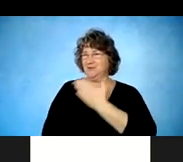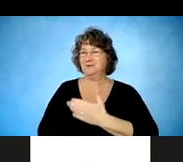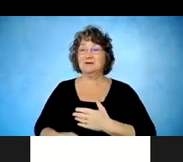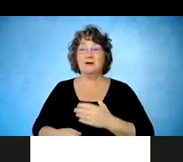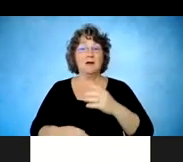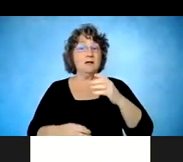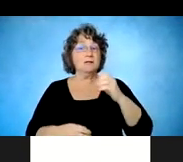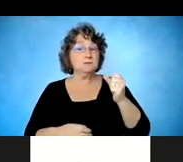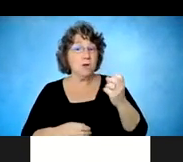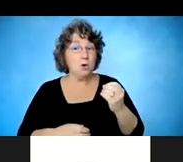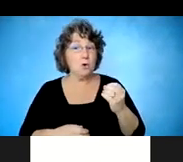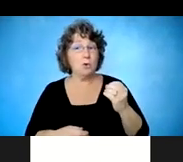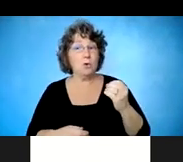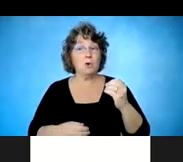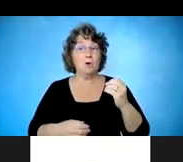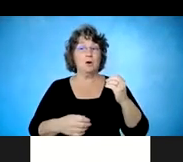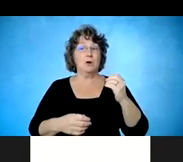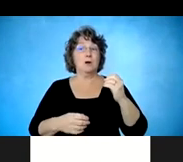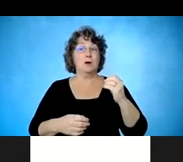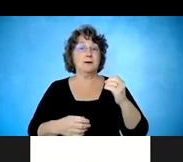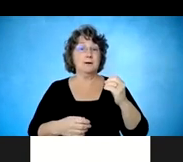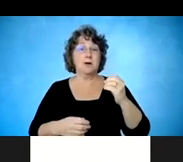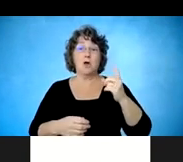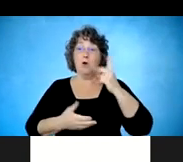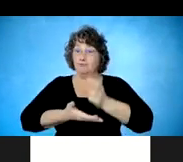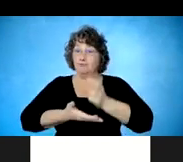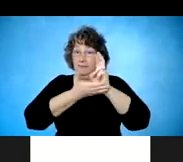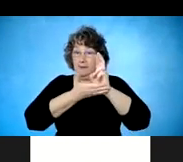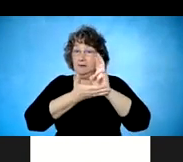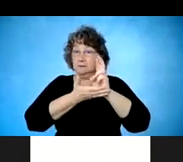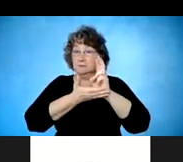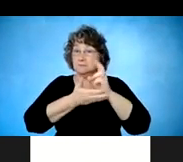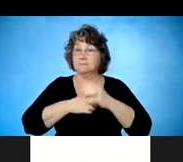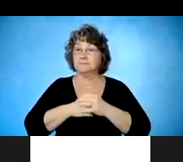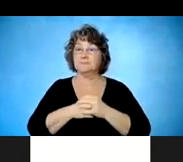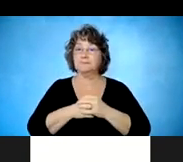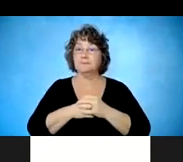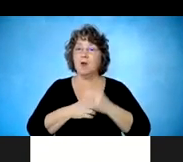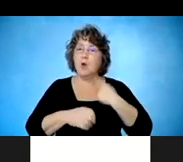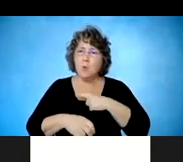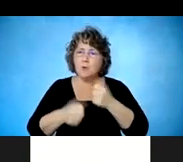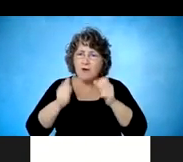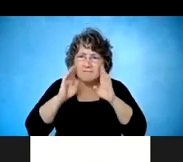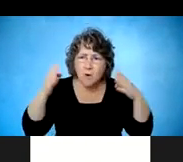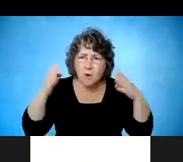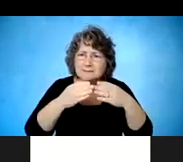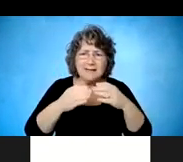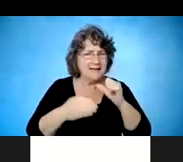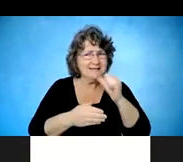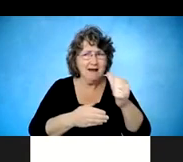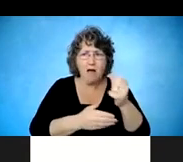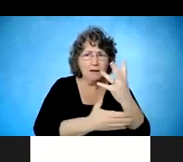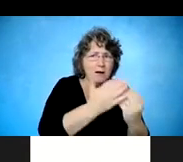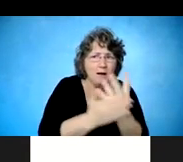really, in rehabilitation, what we try to focus on with people is not what you've lost, but